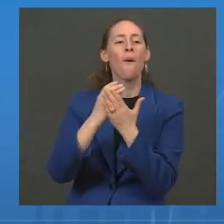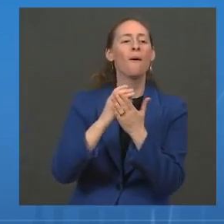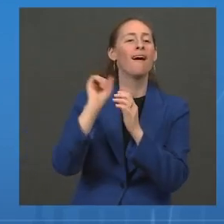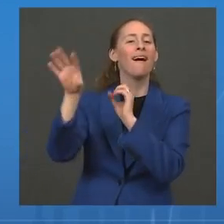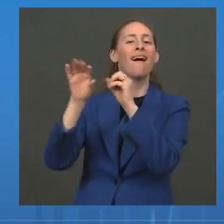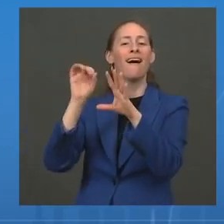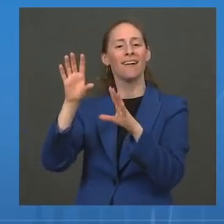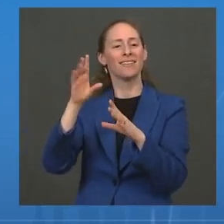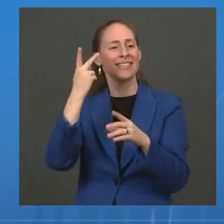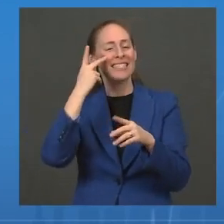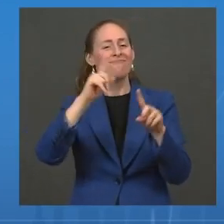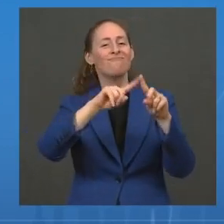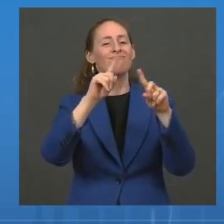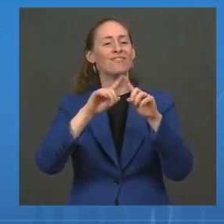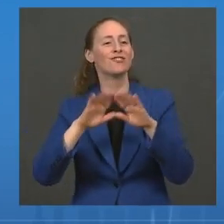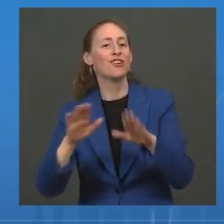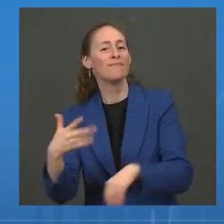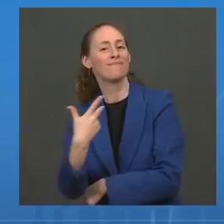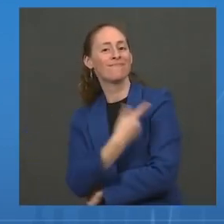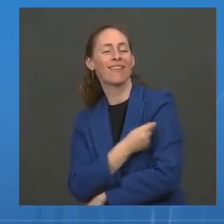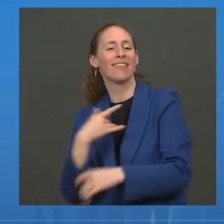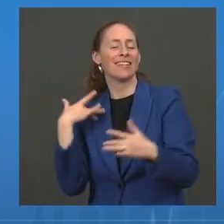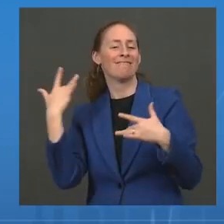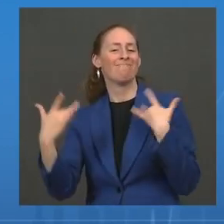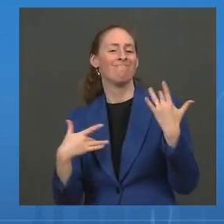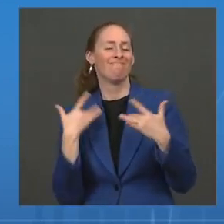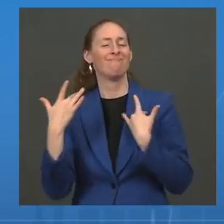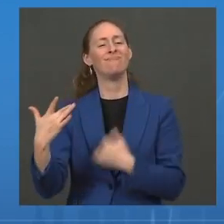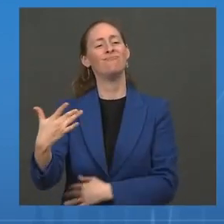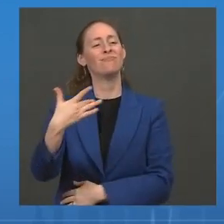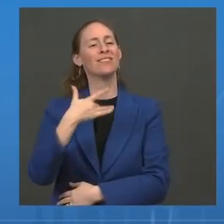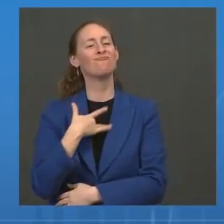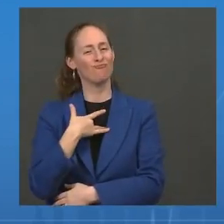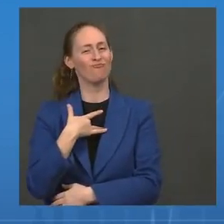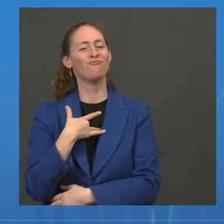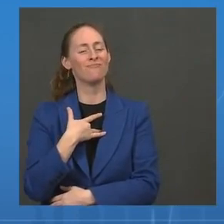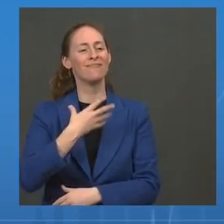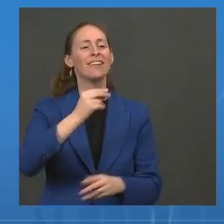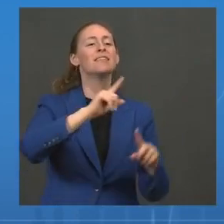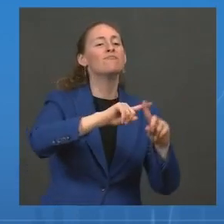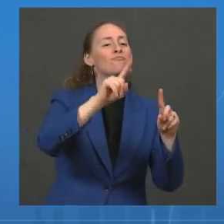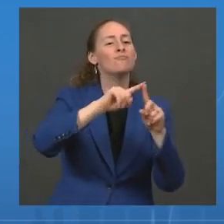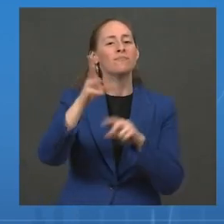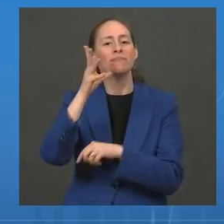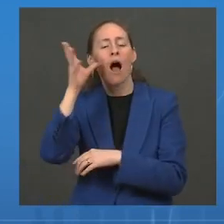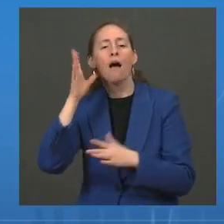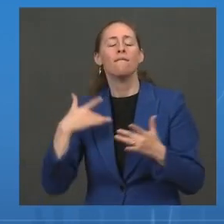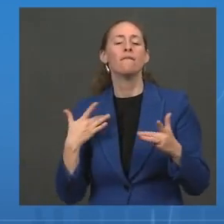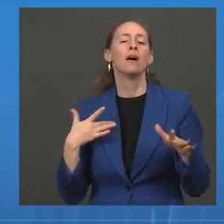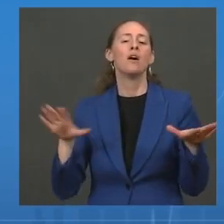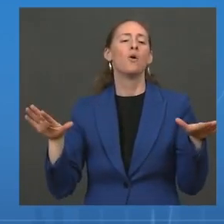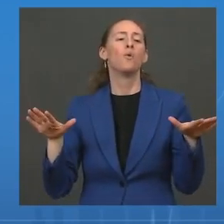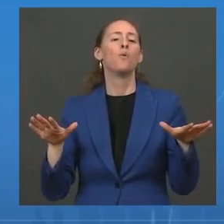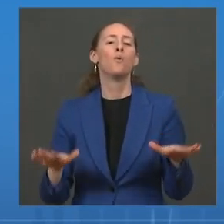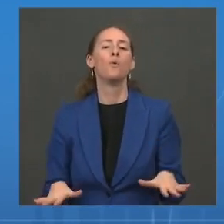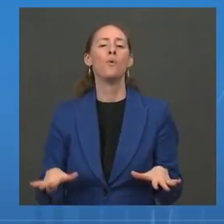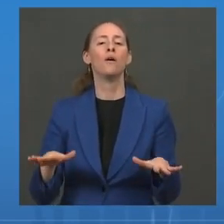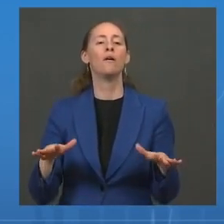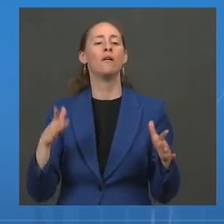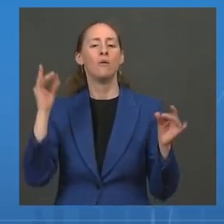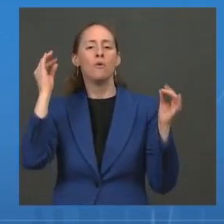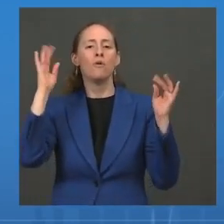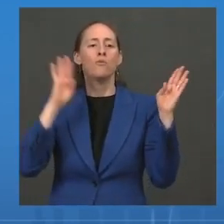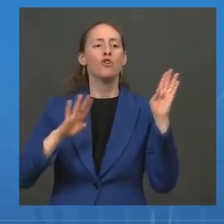the media of children getting vaccinated. I'm hearing from parents who are breathing a sigh of relief that their younger children,